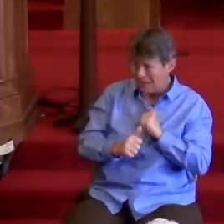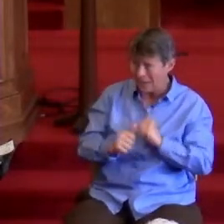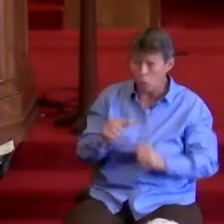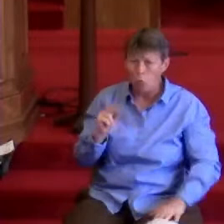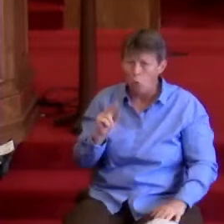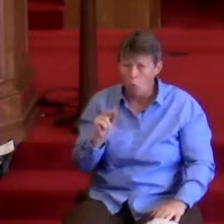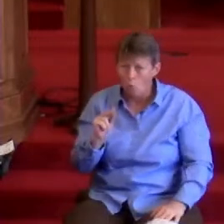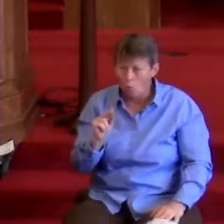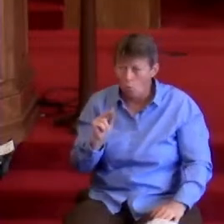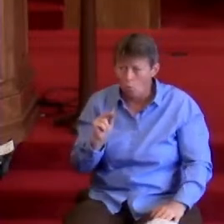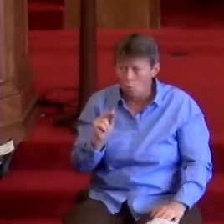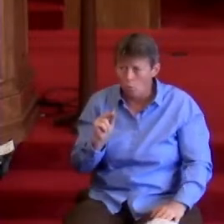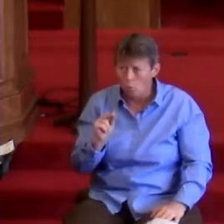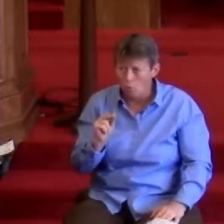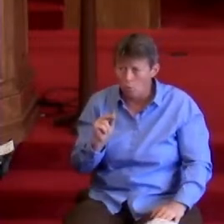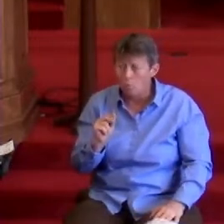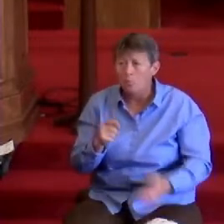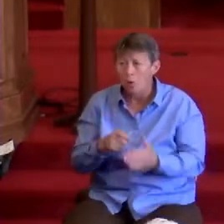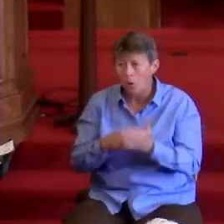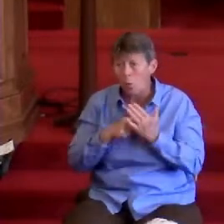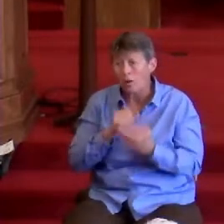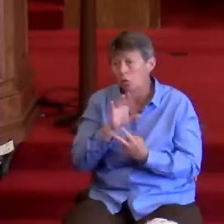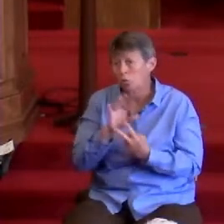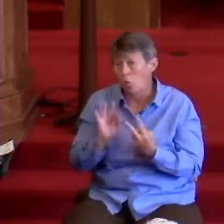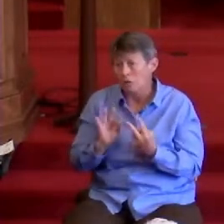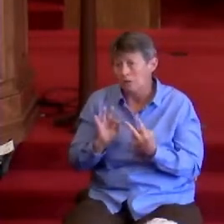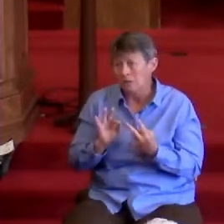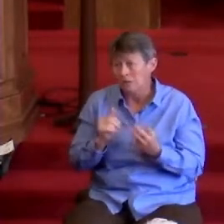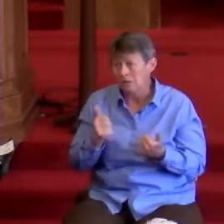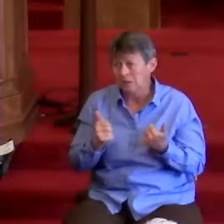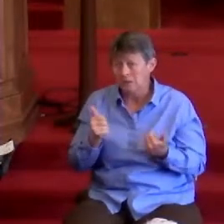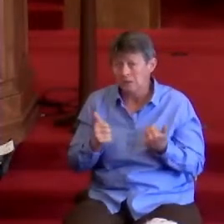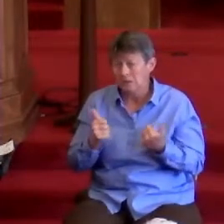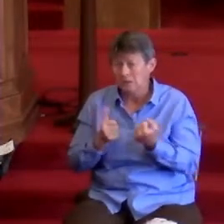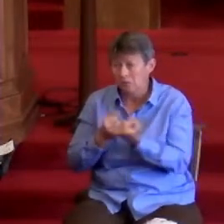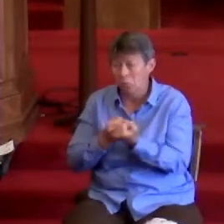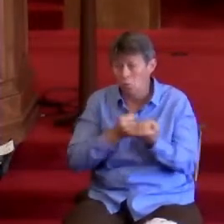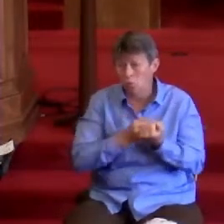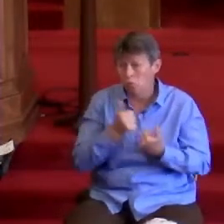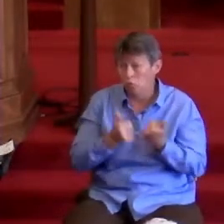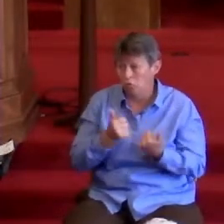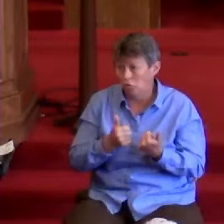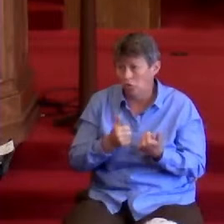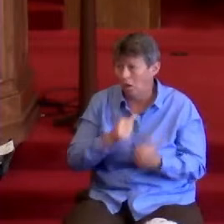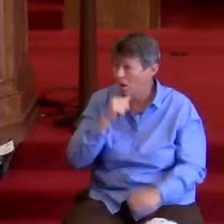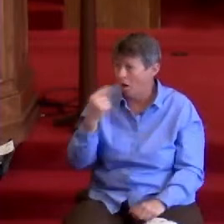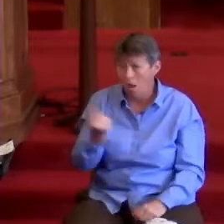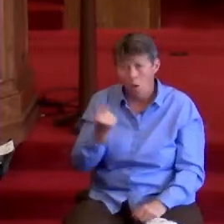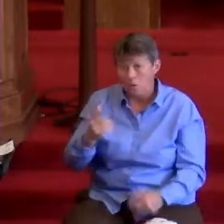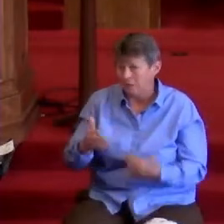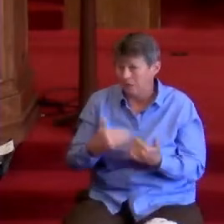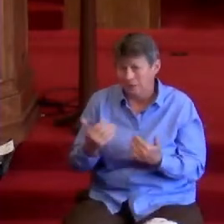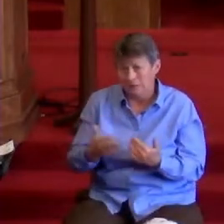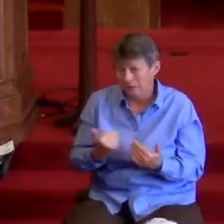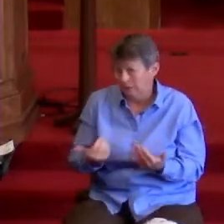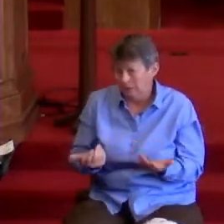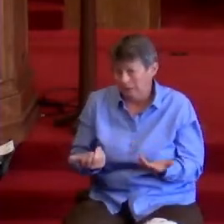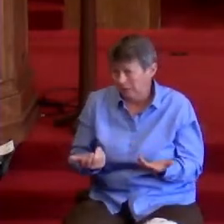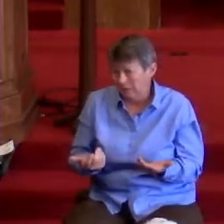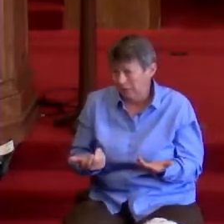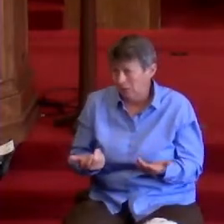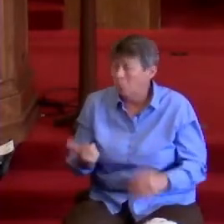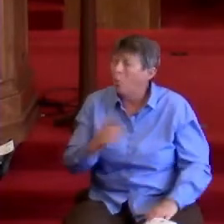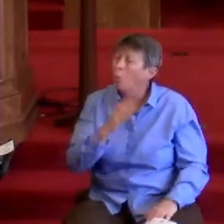But it does require a choice. And it's not always easy. But we will never regret